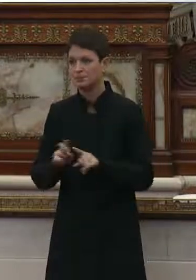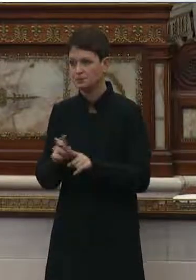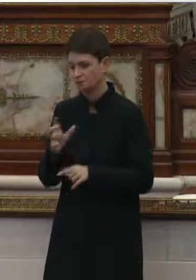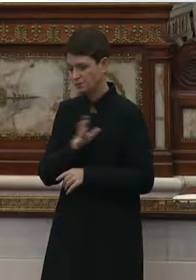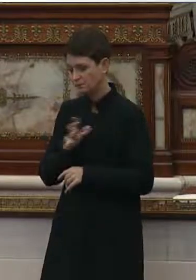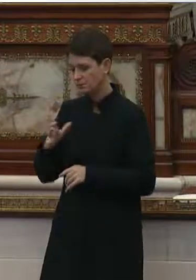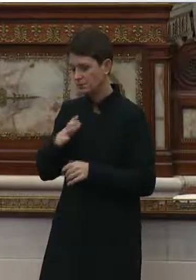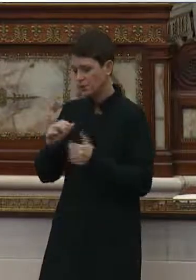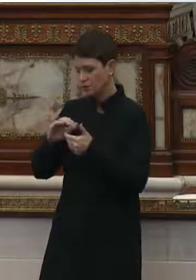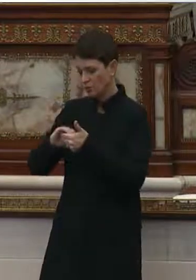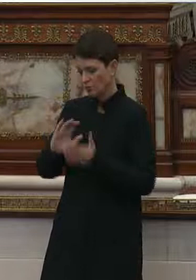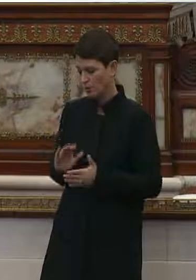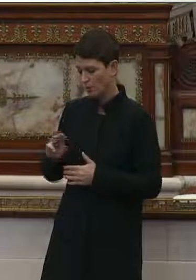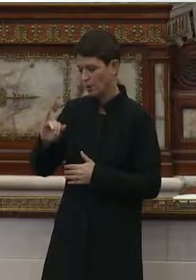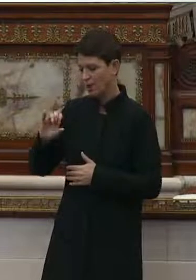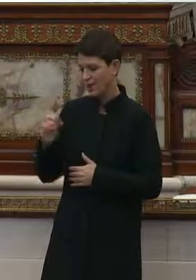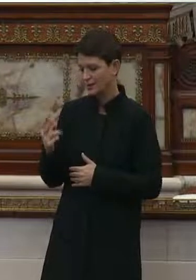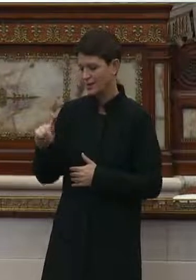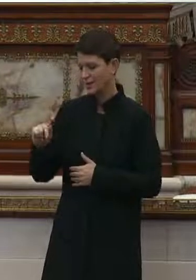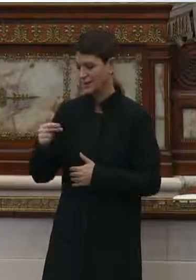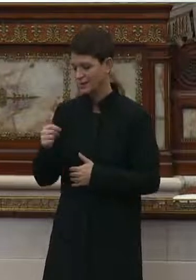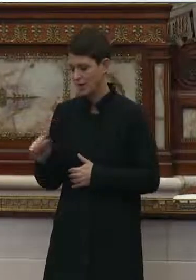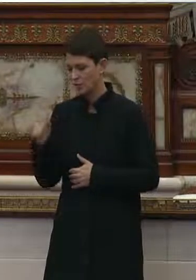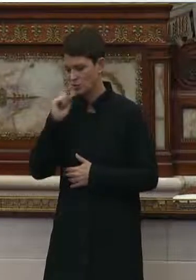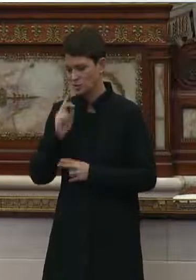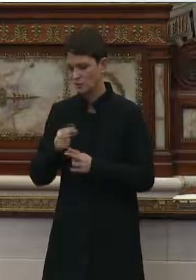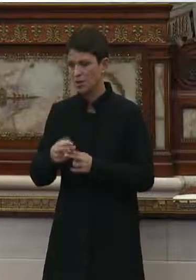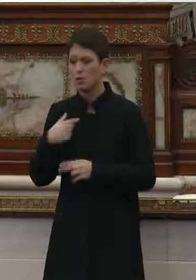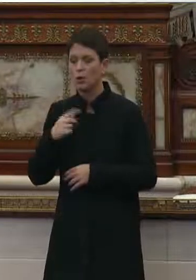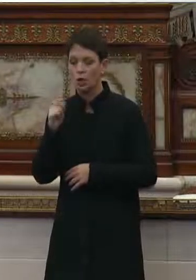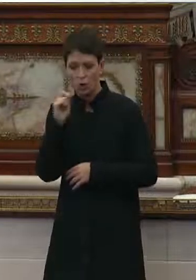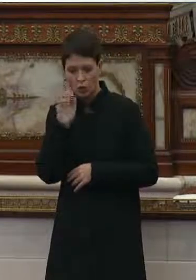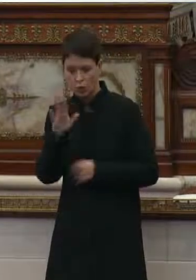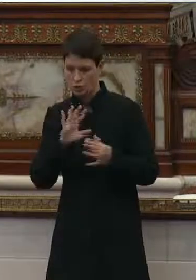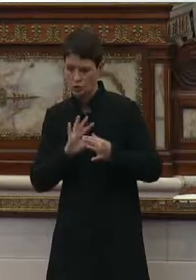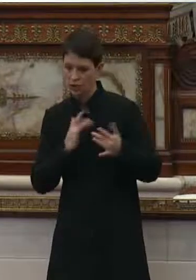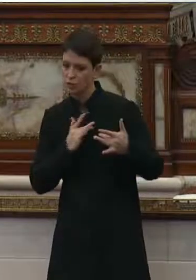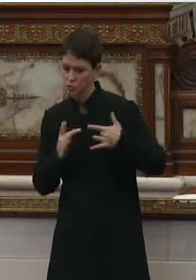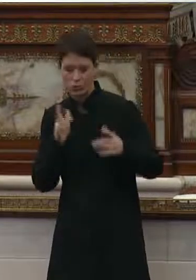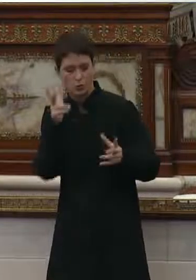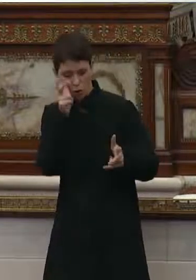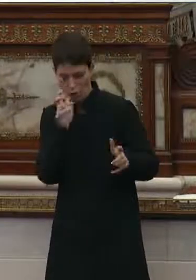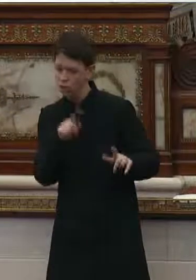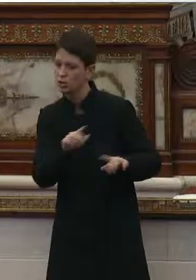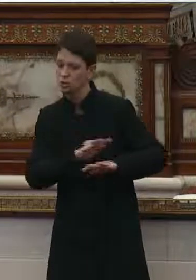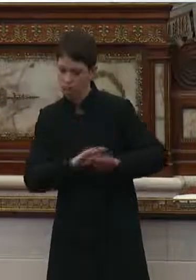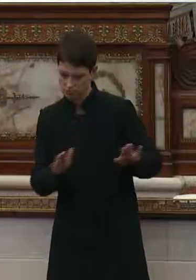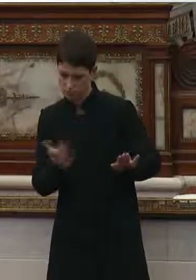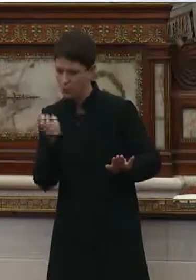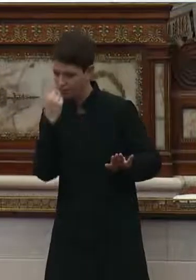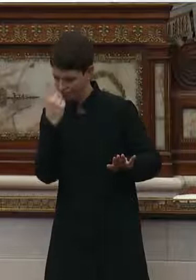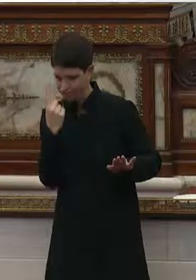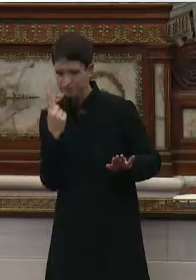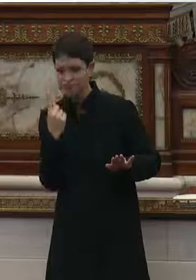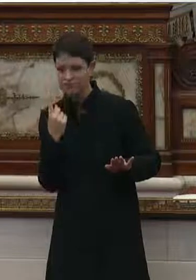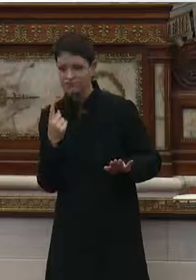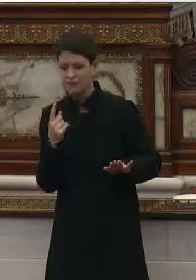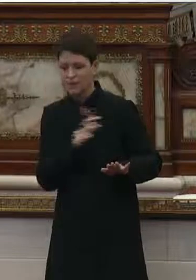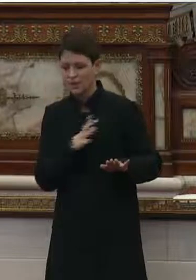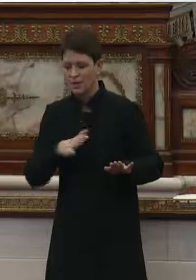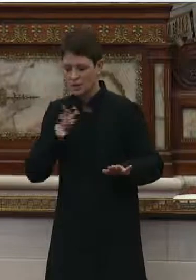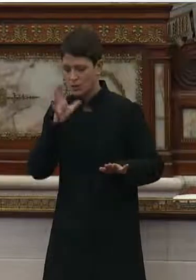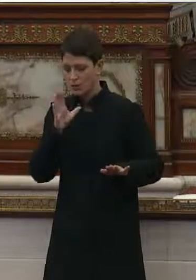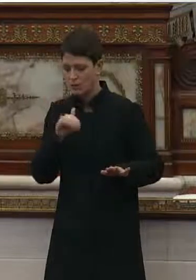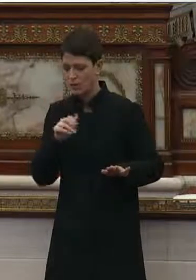partner, Isaiah Thomas, just mentioned that we heard all of your concerns and and Councilmember Bass